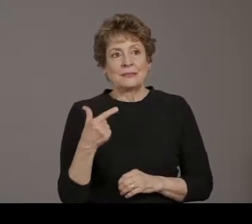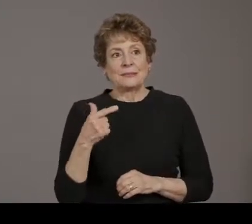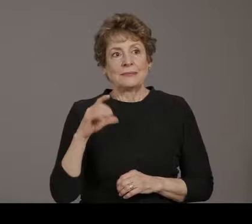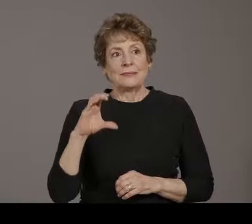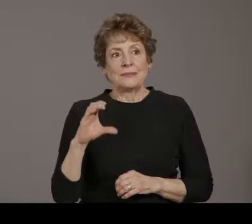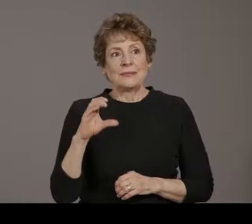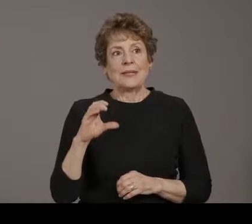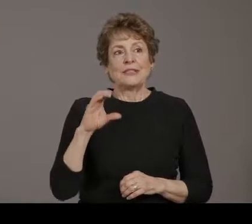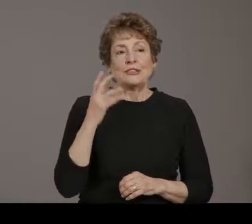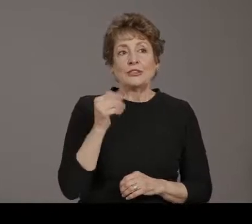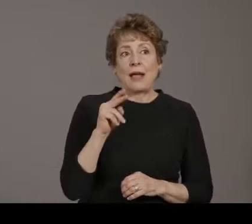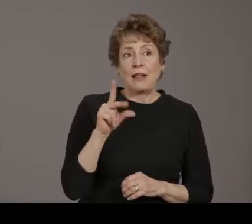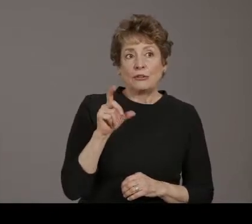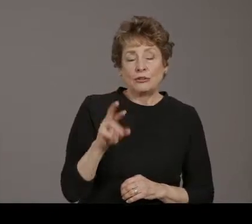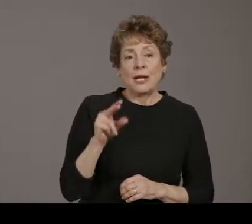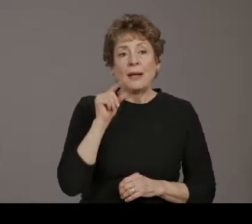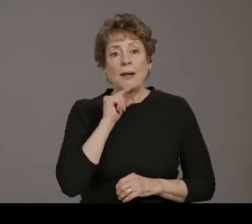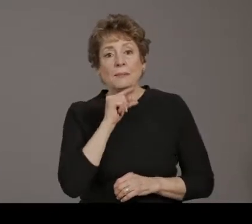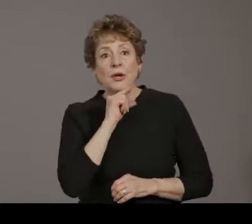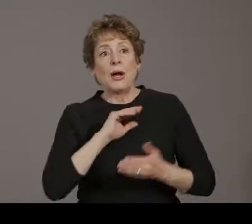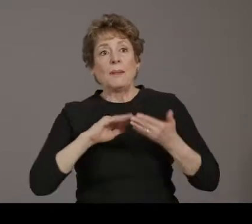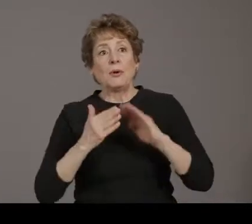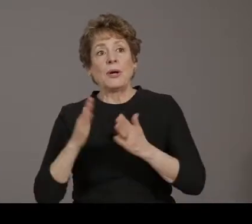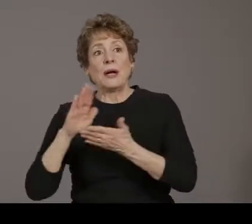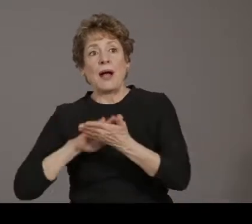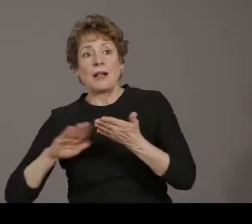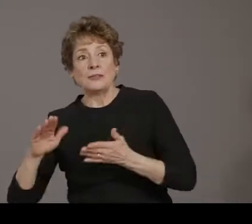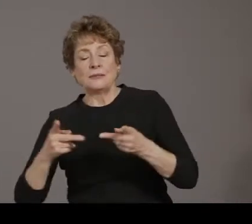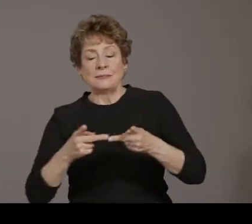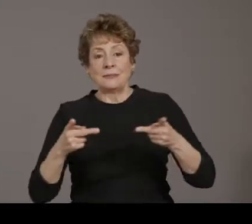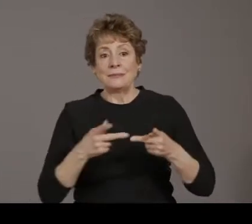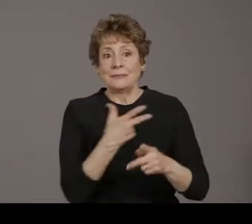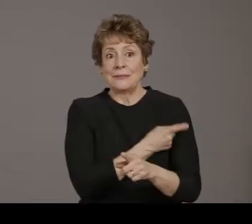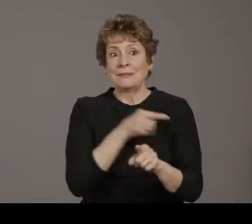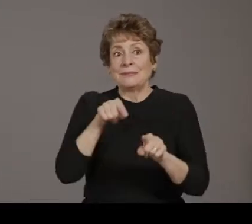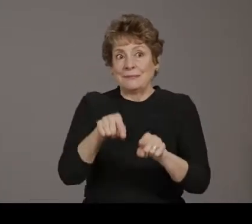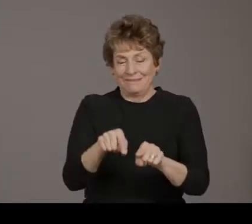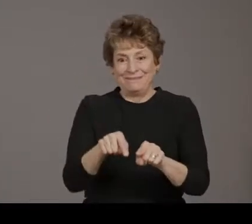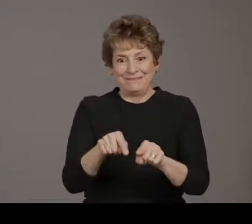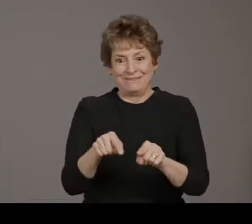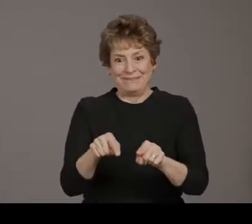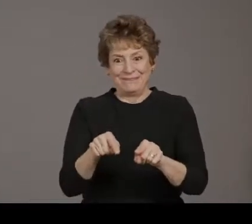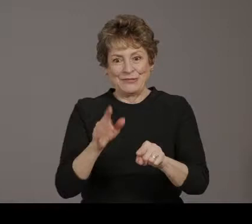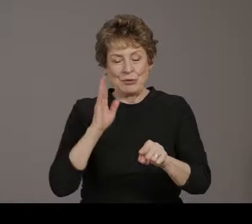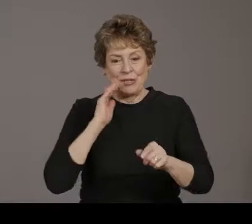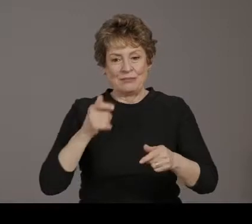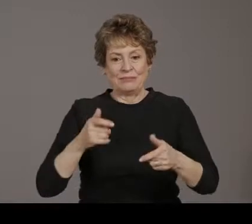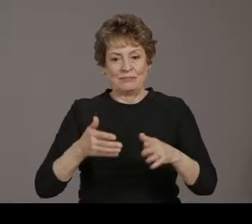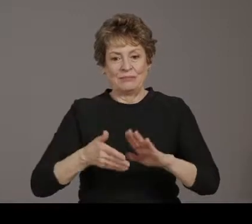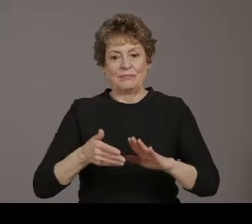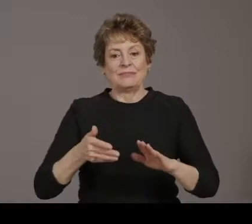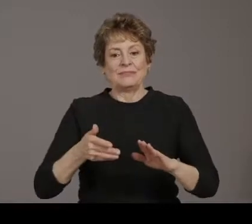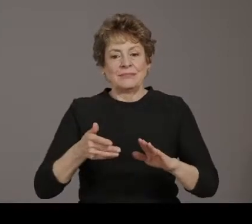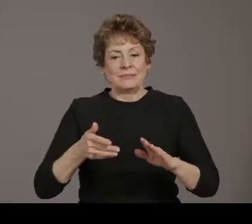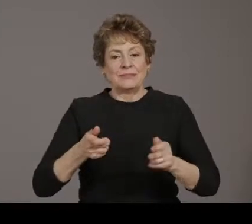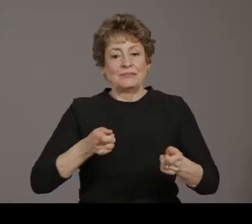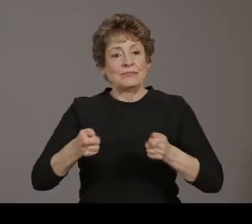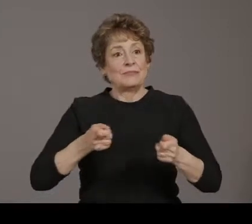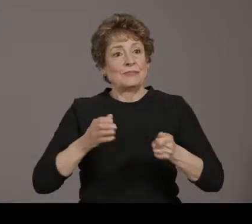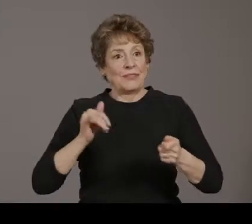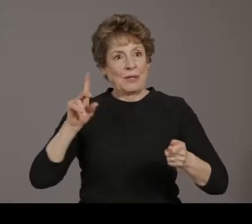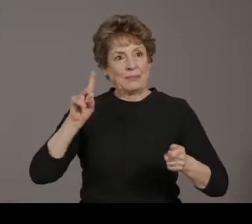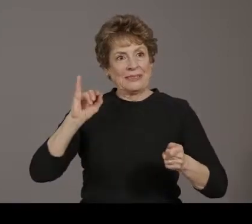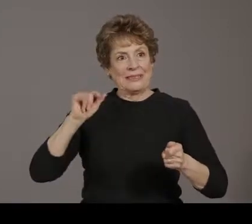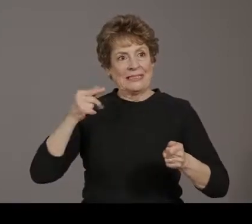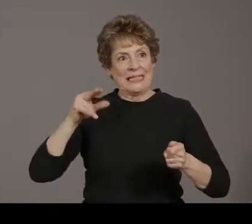is currently a successful pod run by Dignity Health in Maricopa County. We will be transitioning that to a state operated site